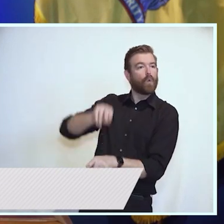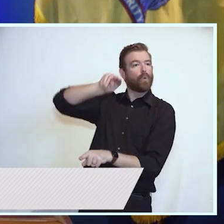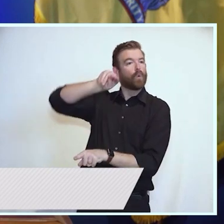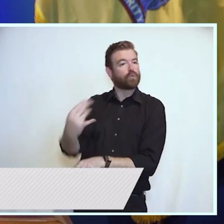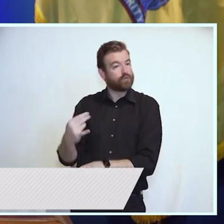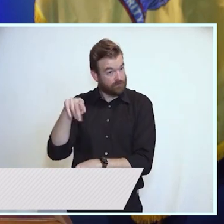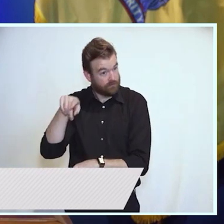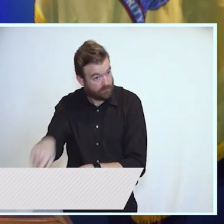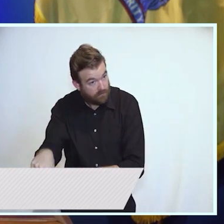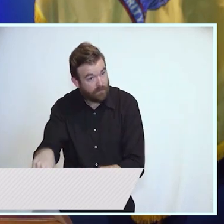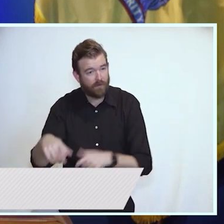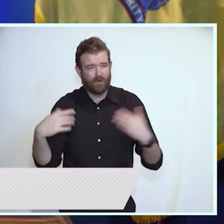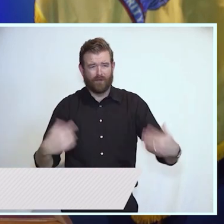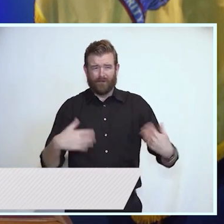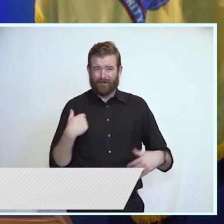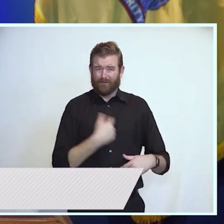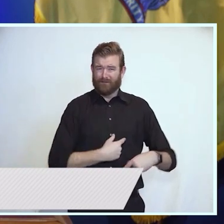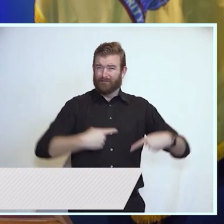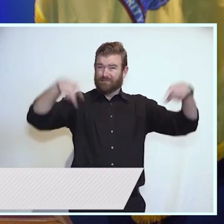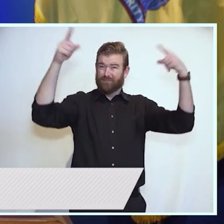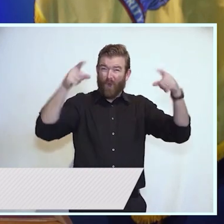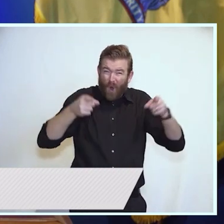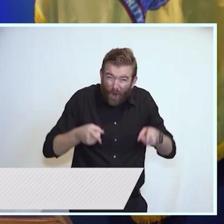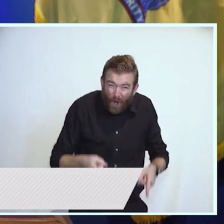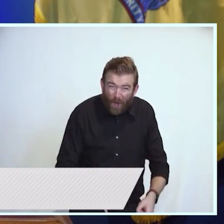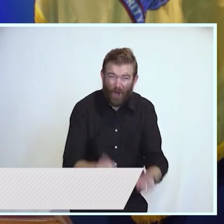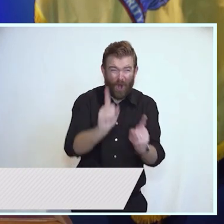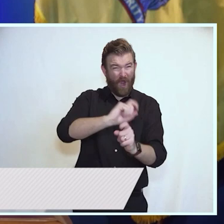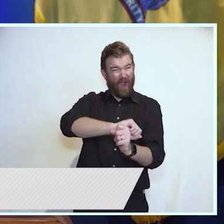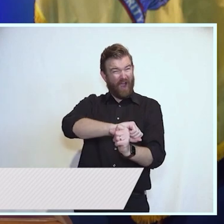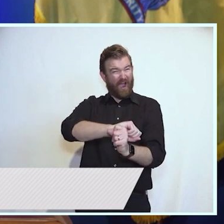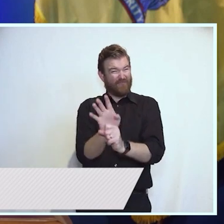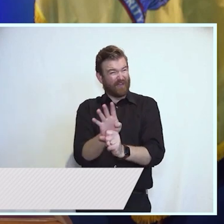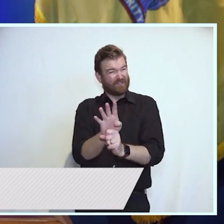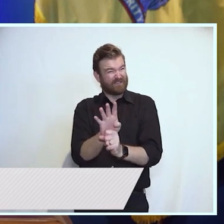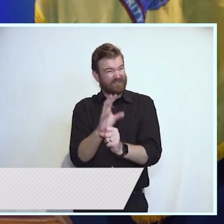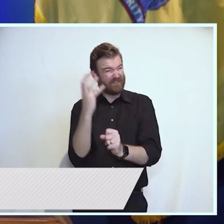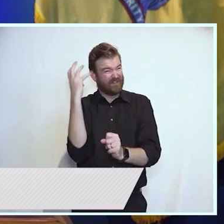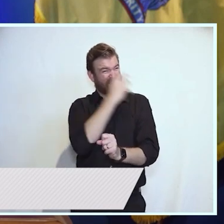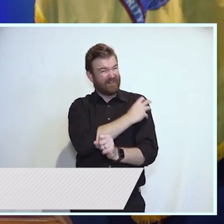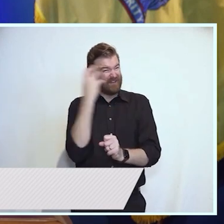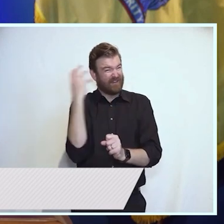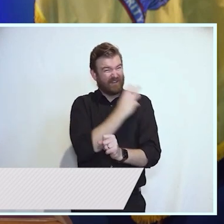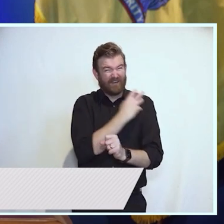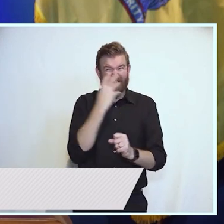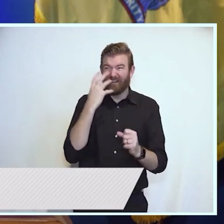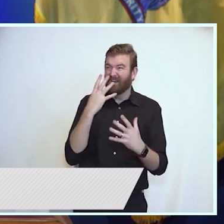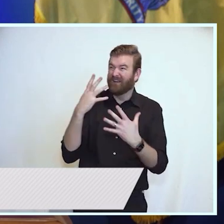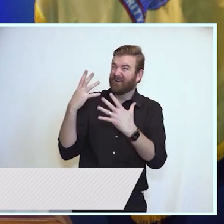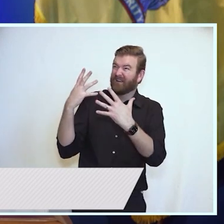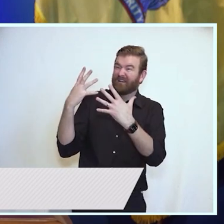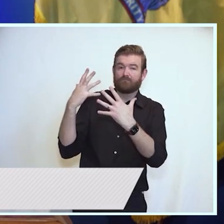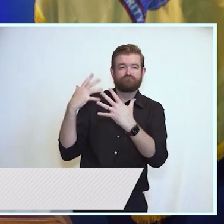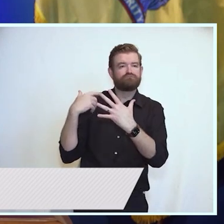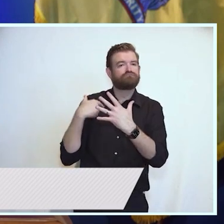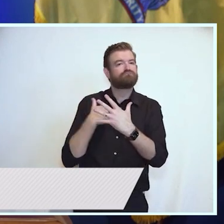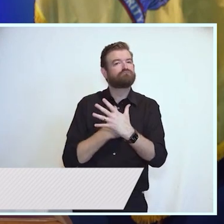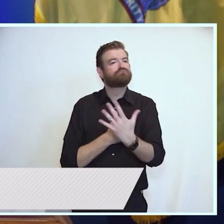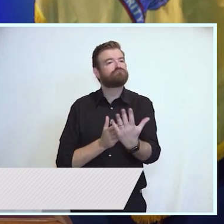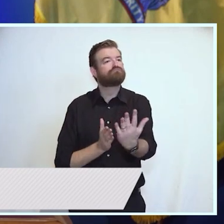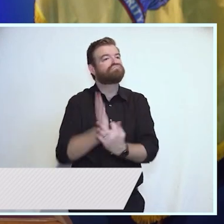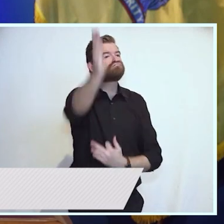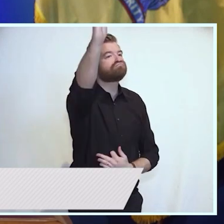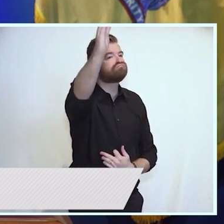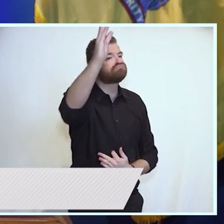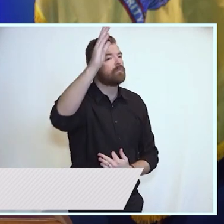And we have achieved these accomplishments during the most difficult of times and against some of the darkest of backdrops. And because we all